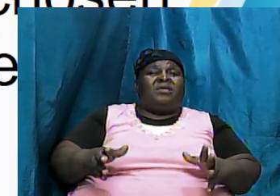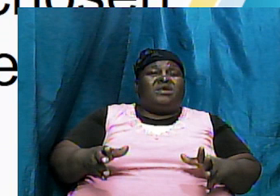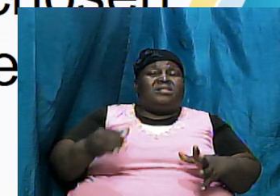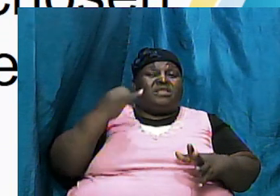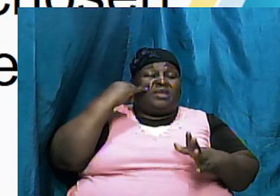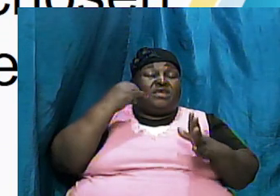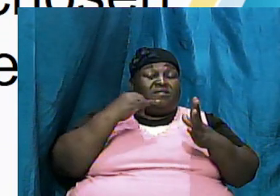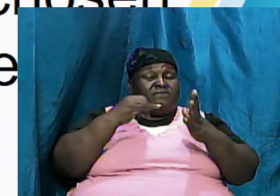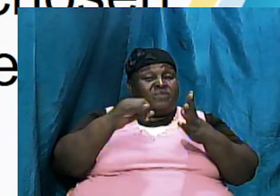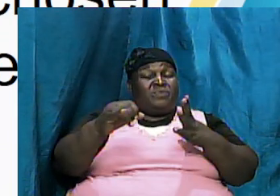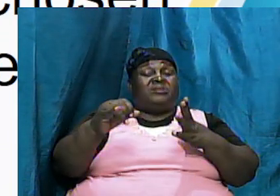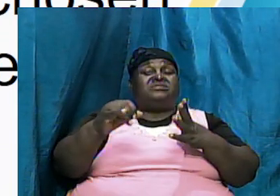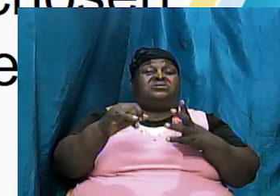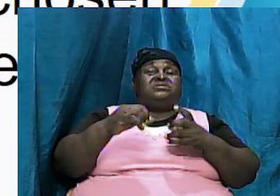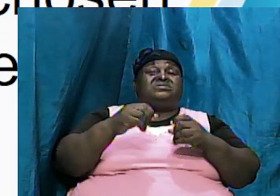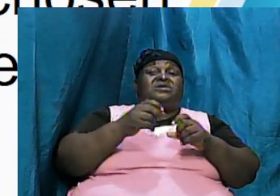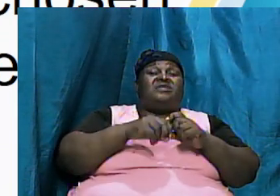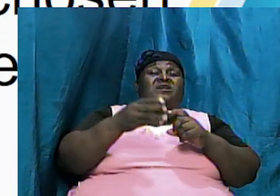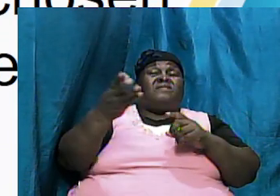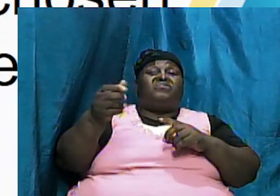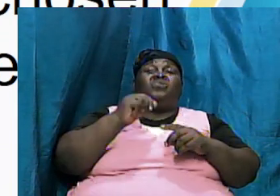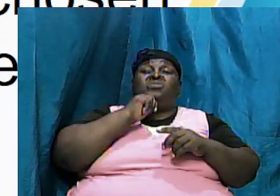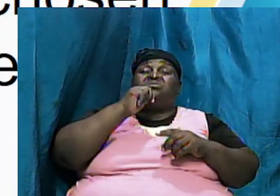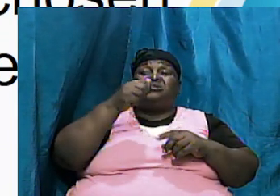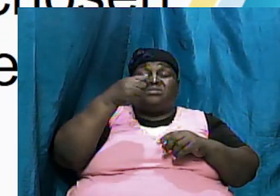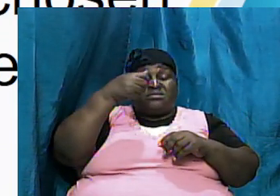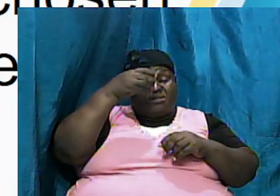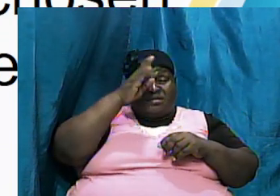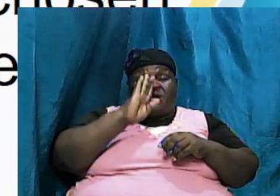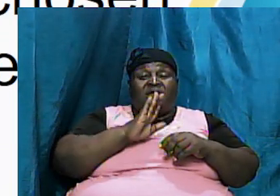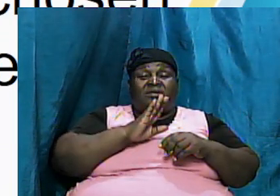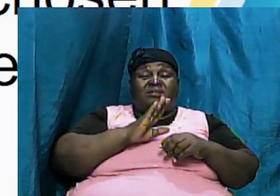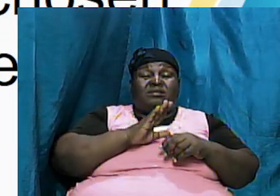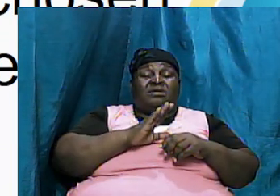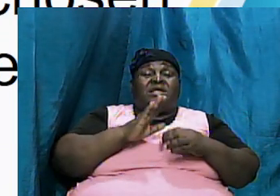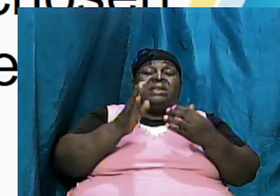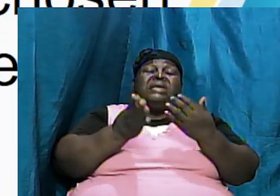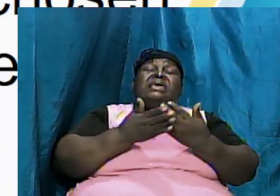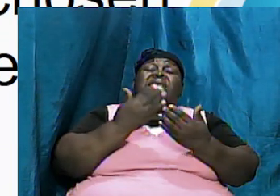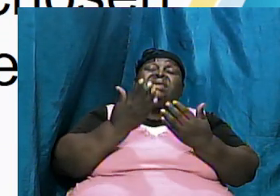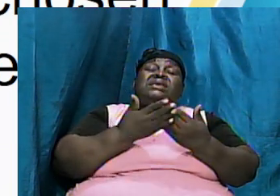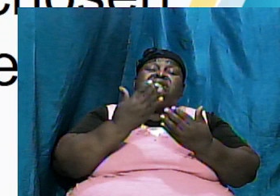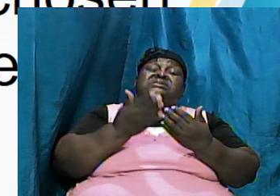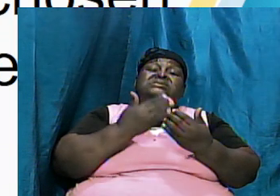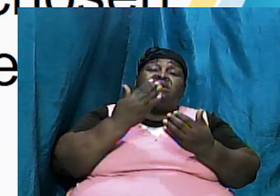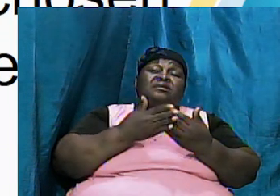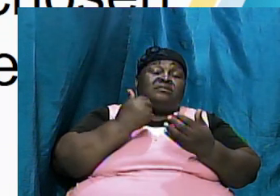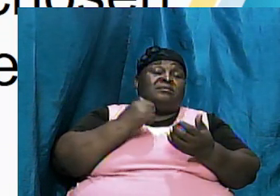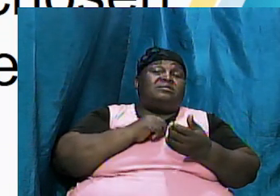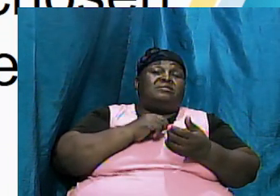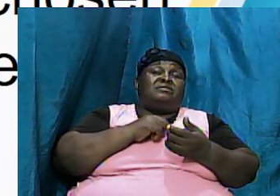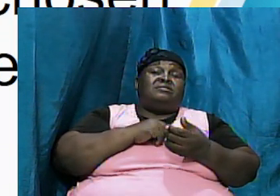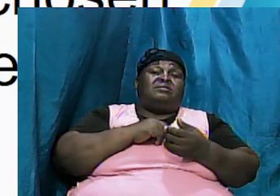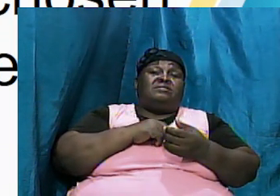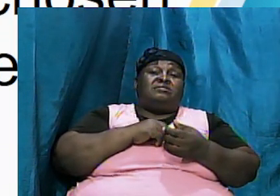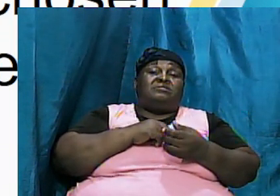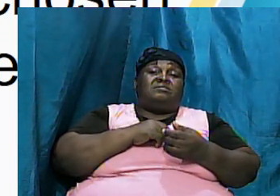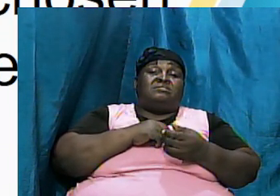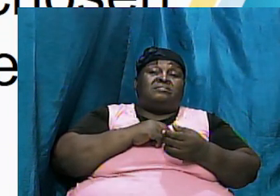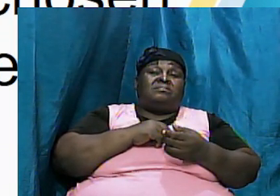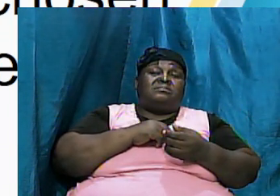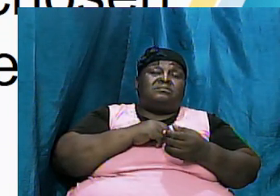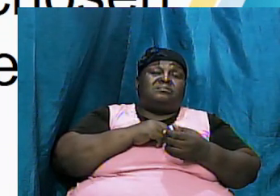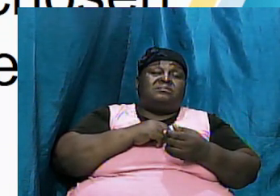of those that are ungodly can easily contaminate the influence of those that have a desire and